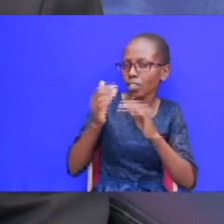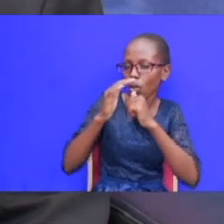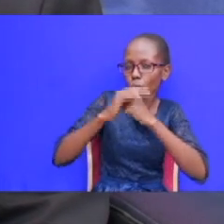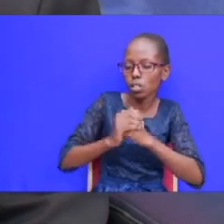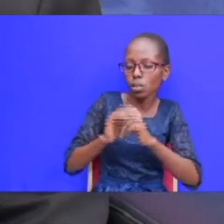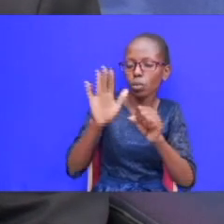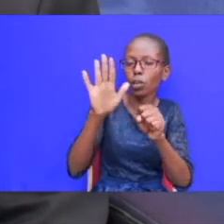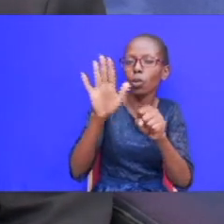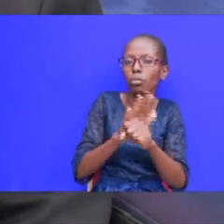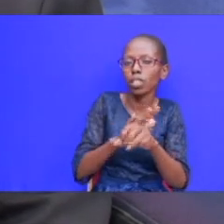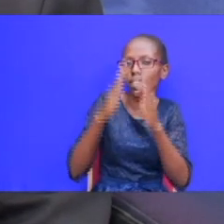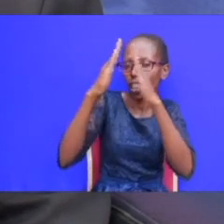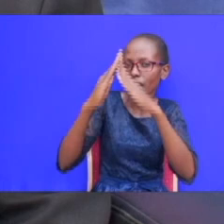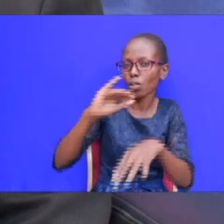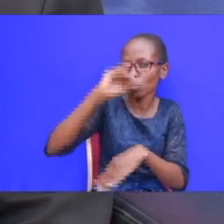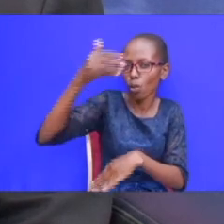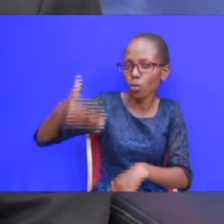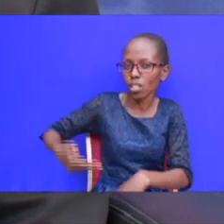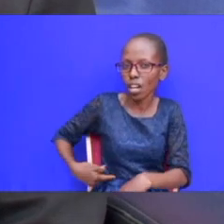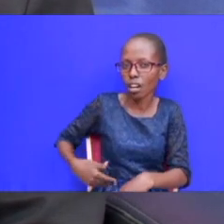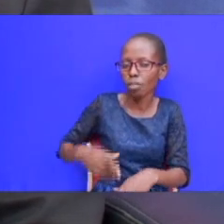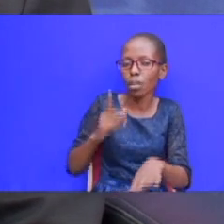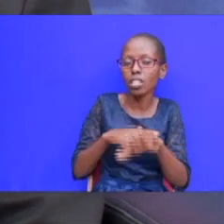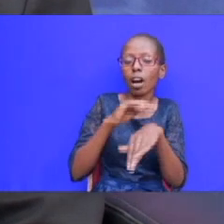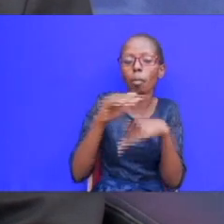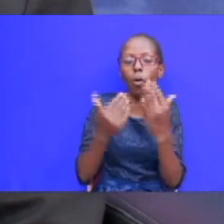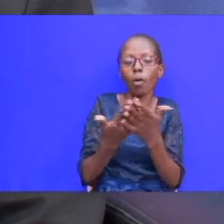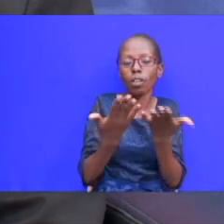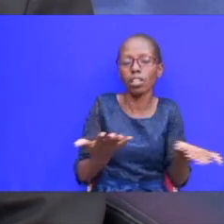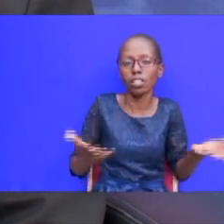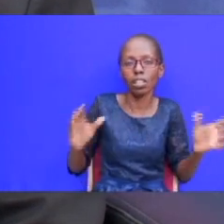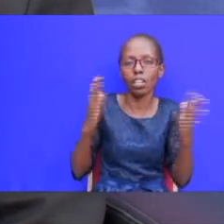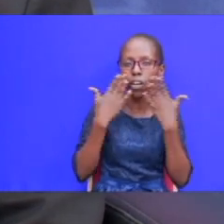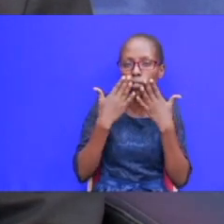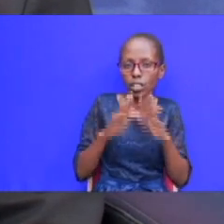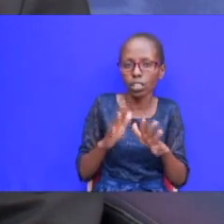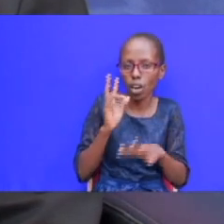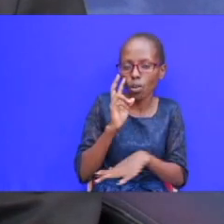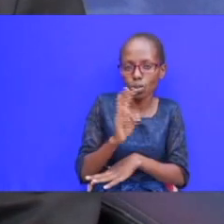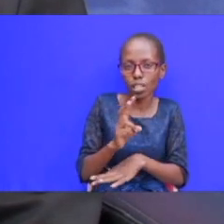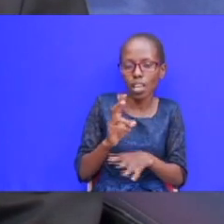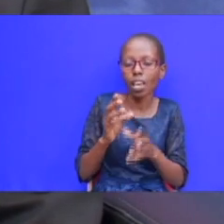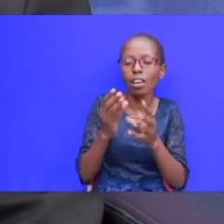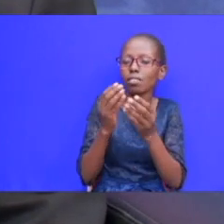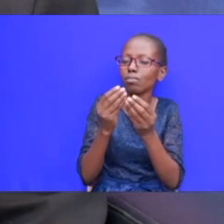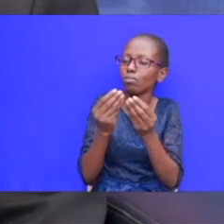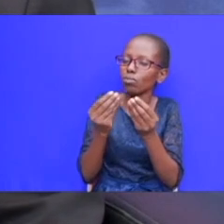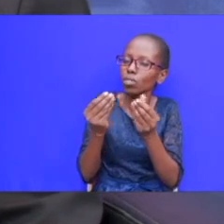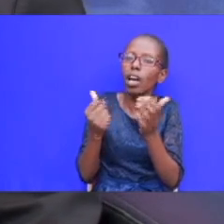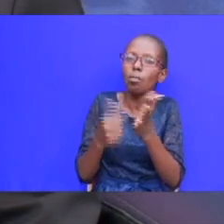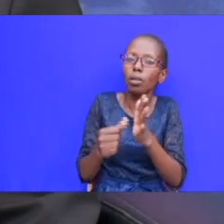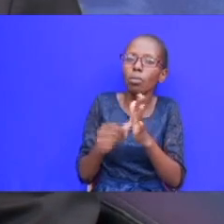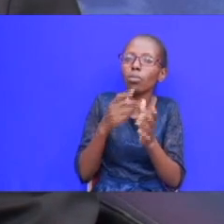only be complete in the house of jacob when all these things have been done you see he has reconciled with a brother he